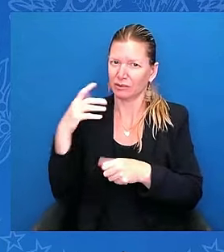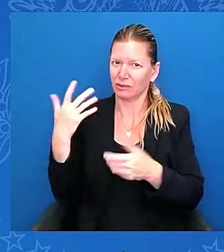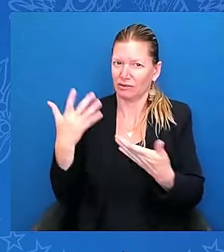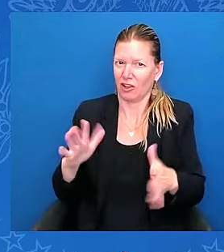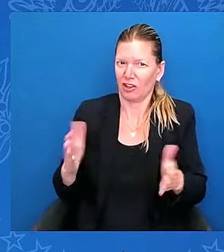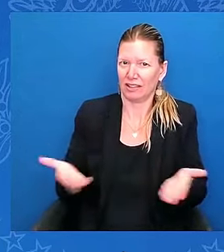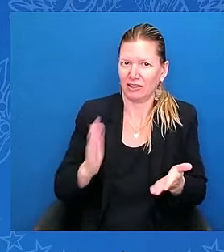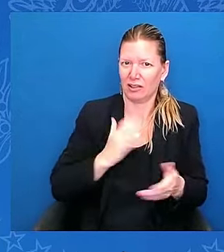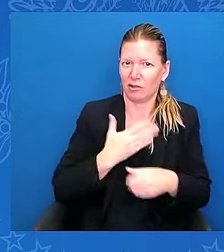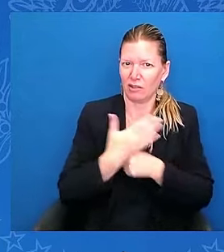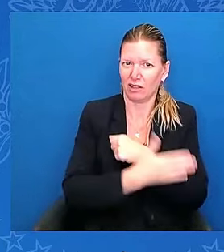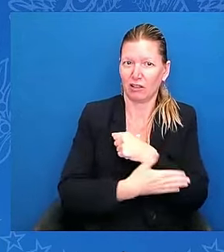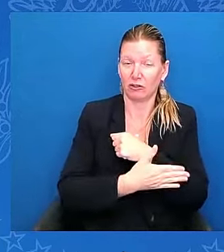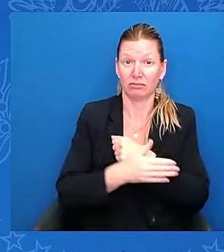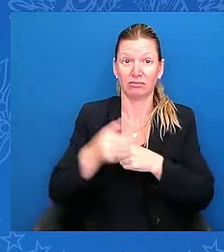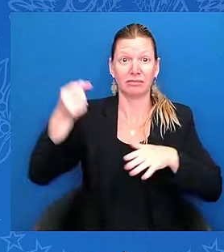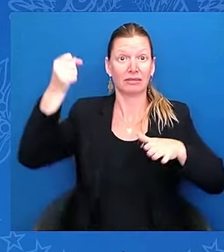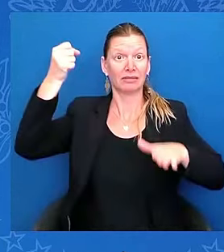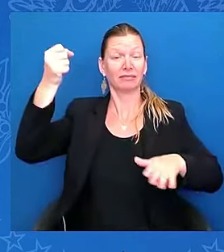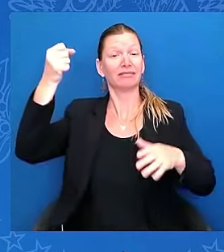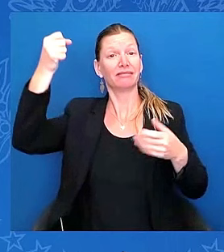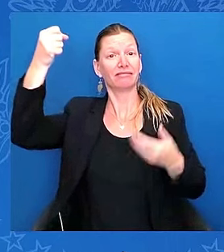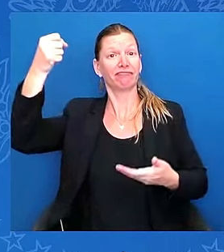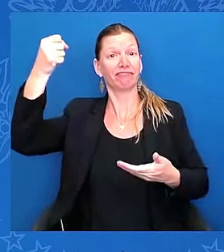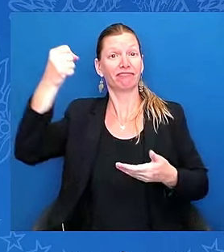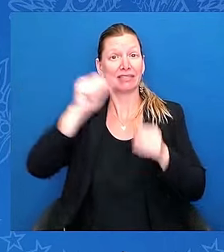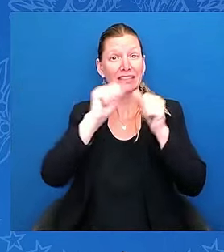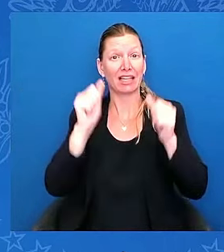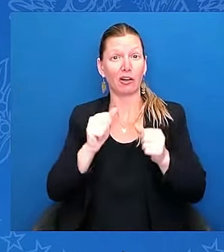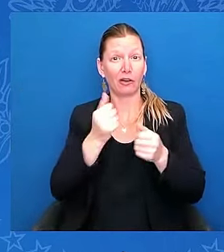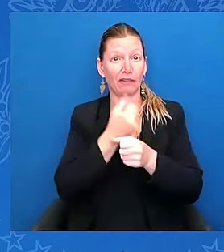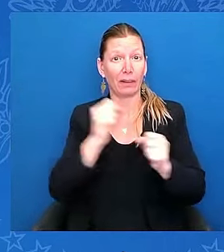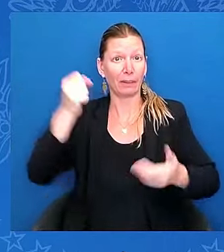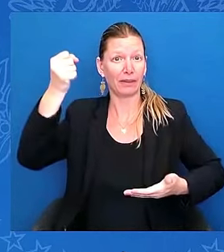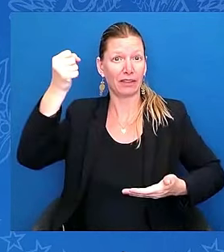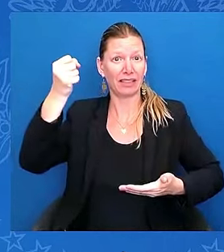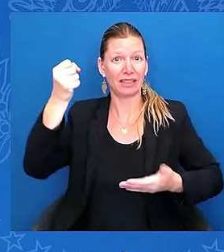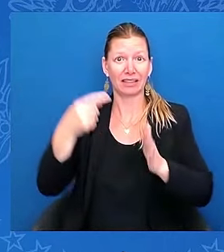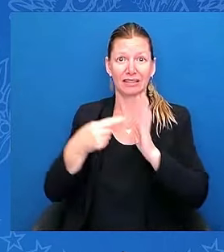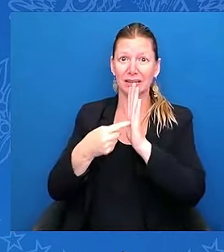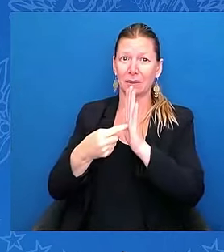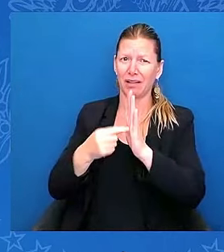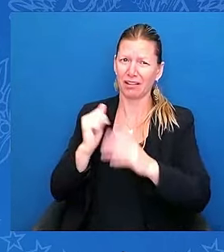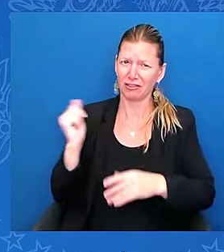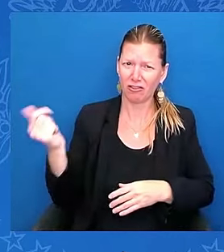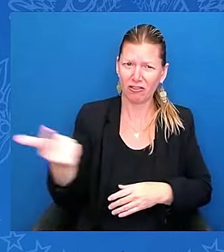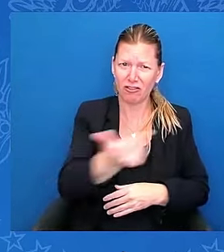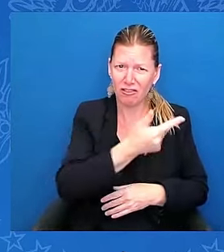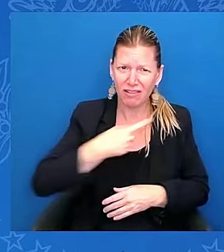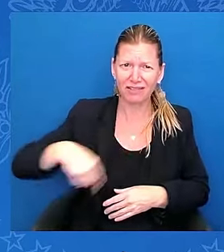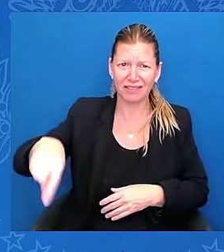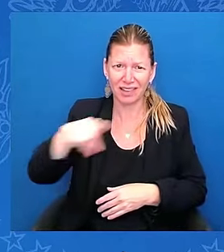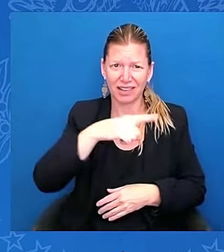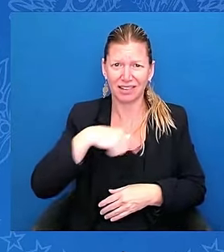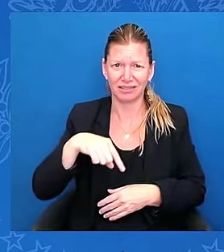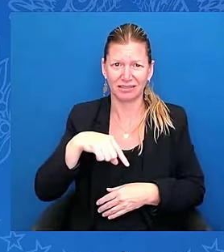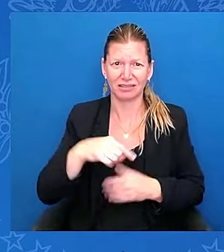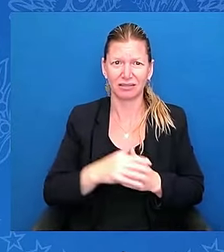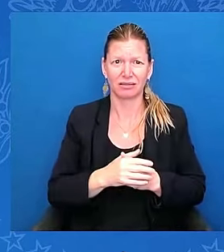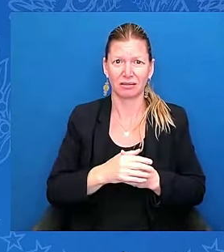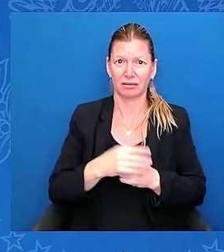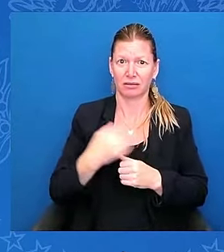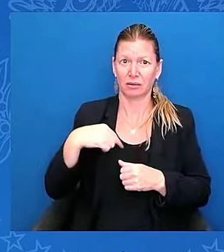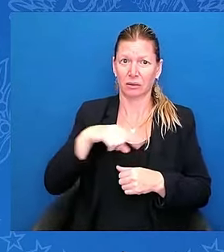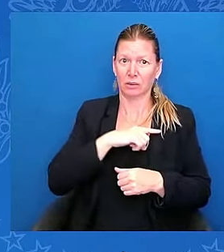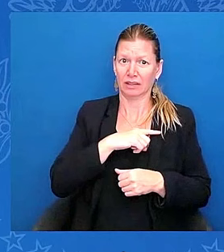us to continue to be America that embraces immigration, we have to give up securing our border. They're false choices. We can